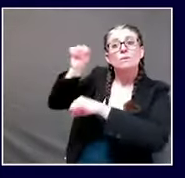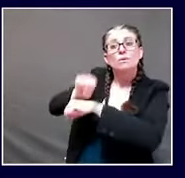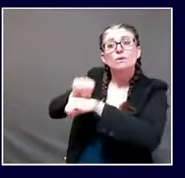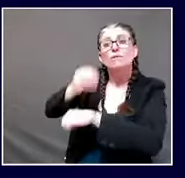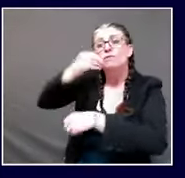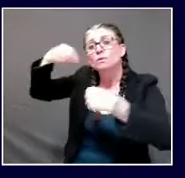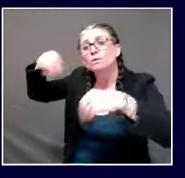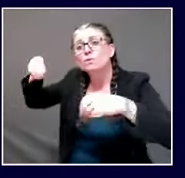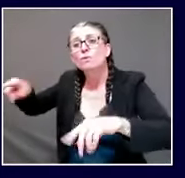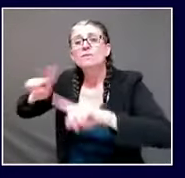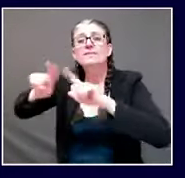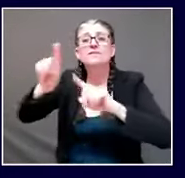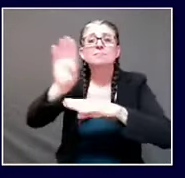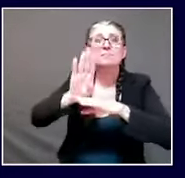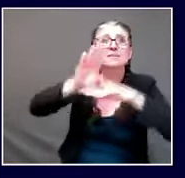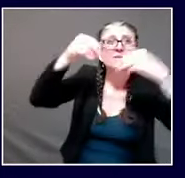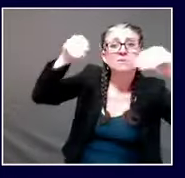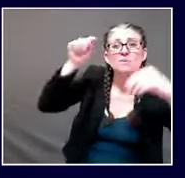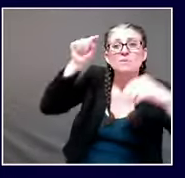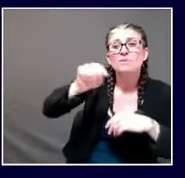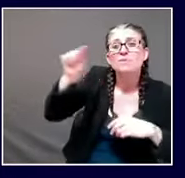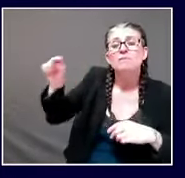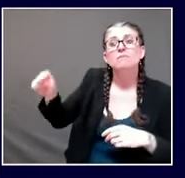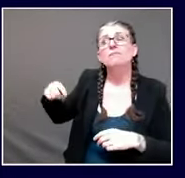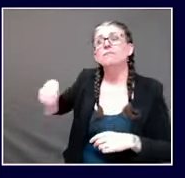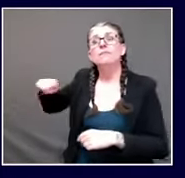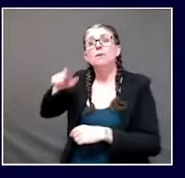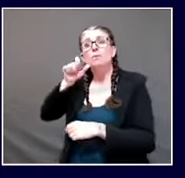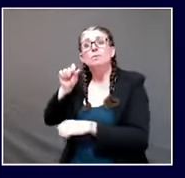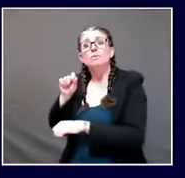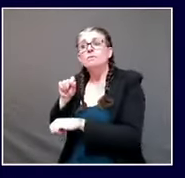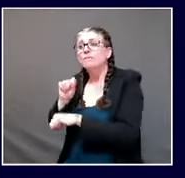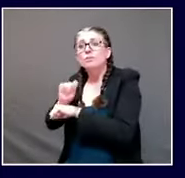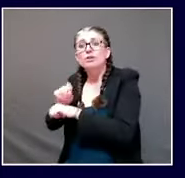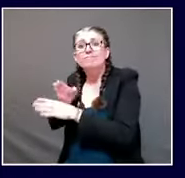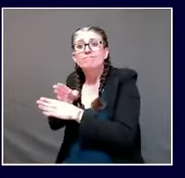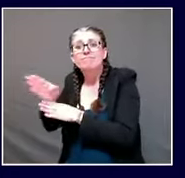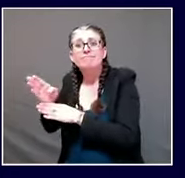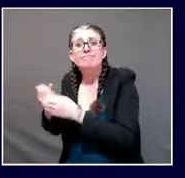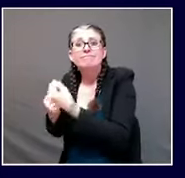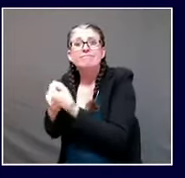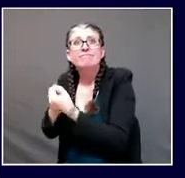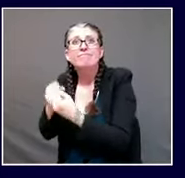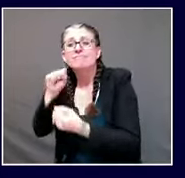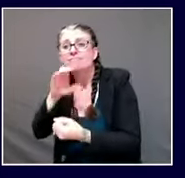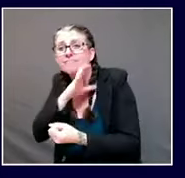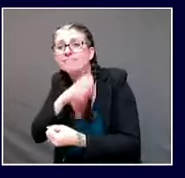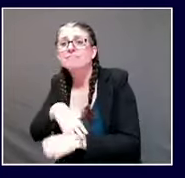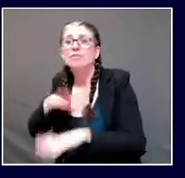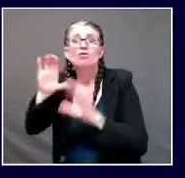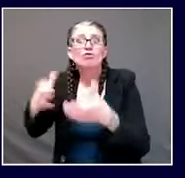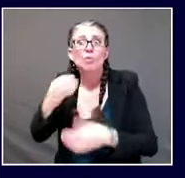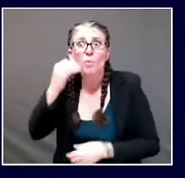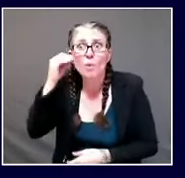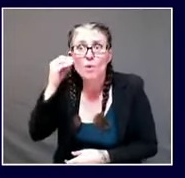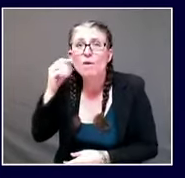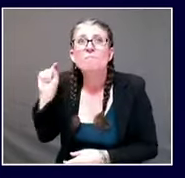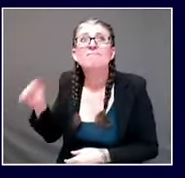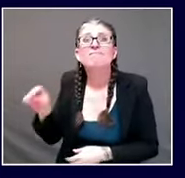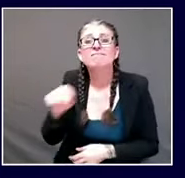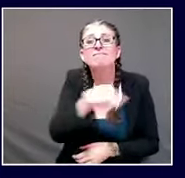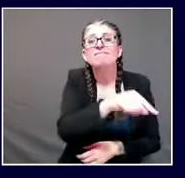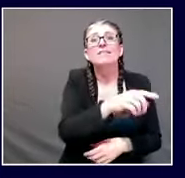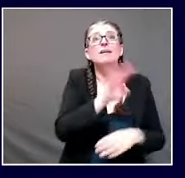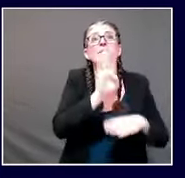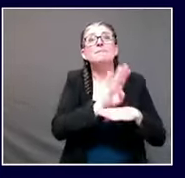assisted living and and group homes business owners who've lost market share have taken a big hit on behalf of the people of maine